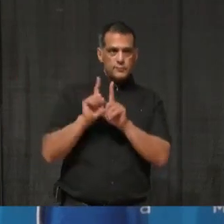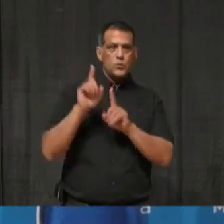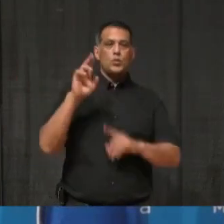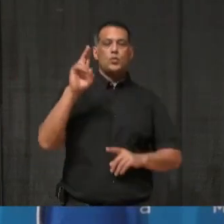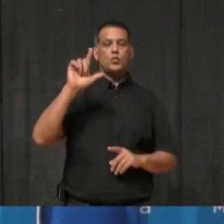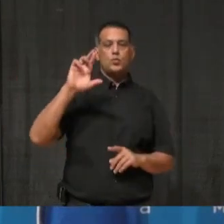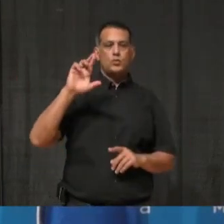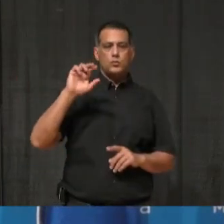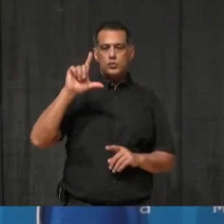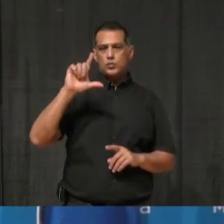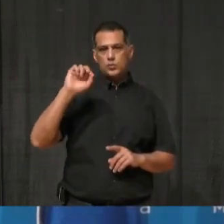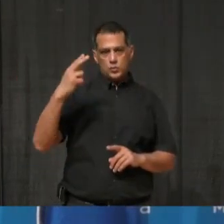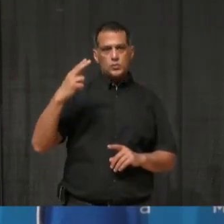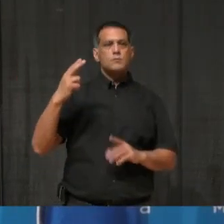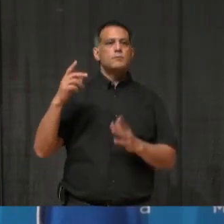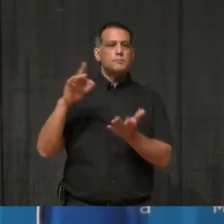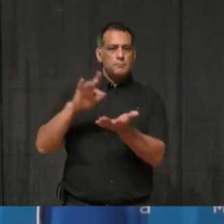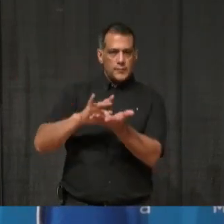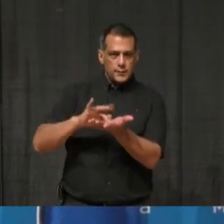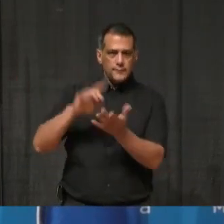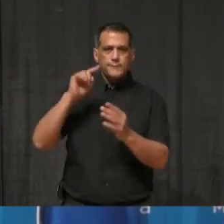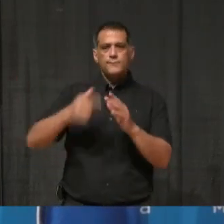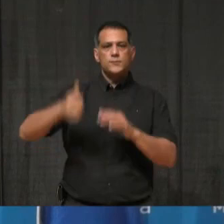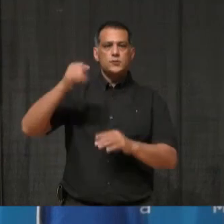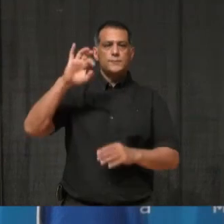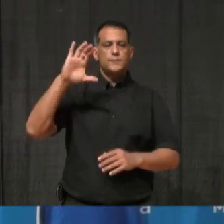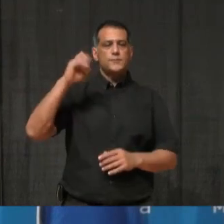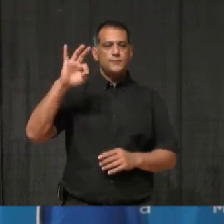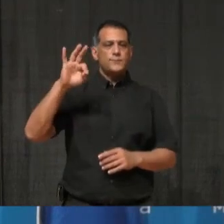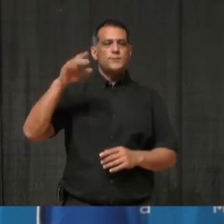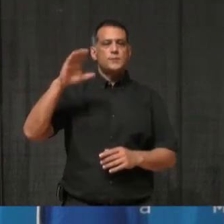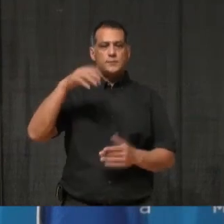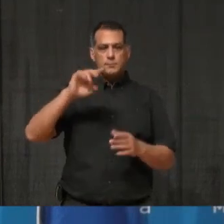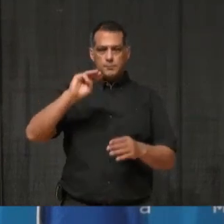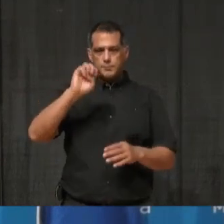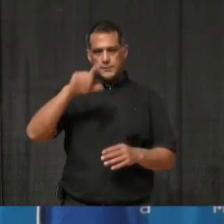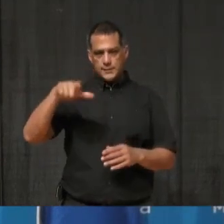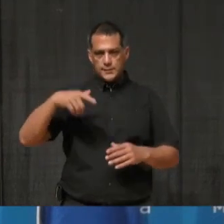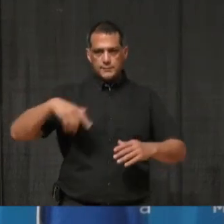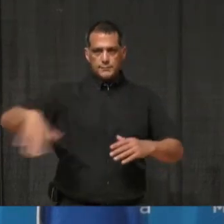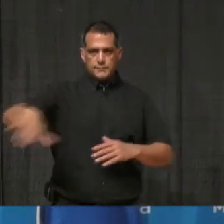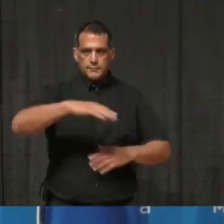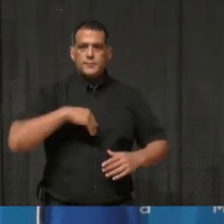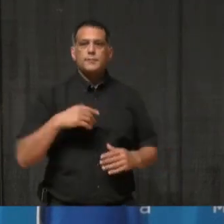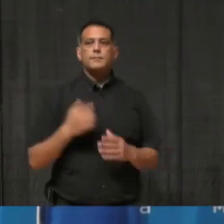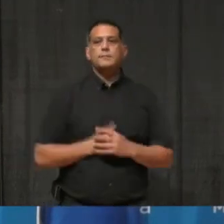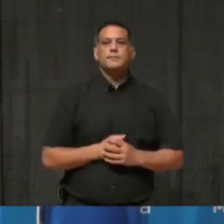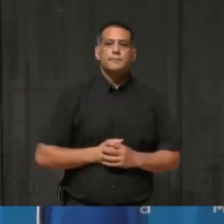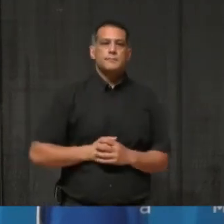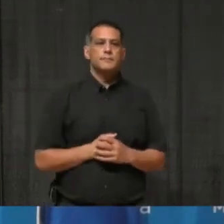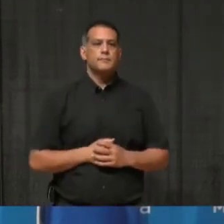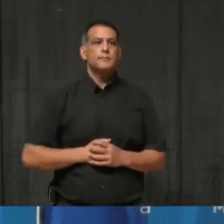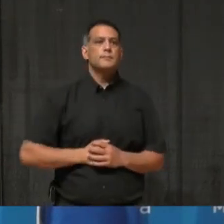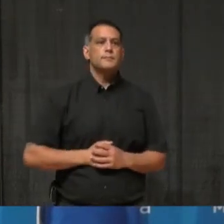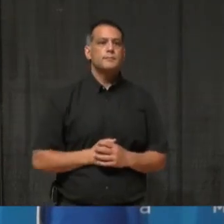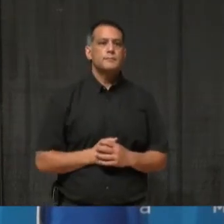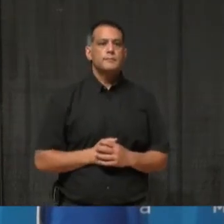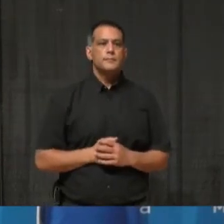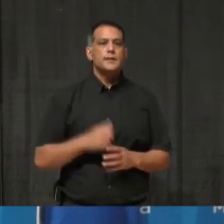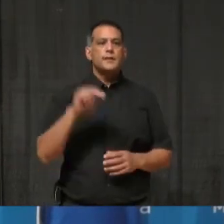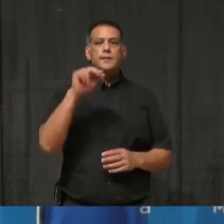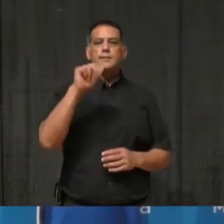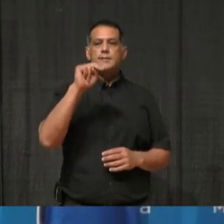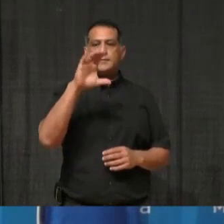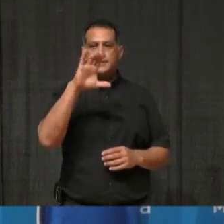Lowe, our Medical Officer of Health, Nancy McDonnell Duncan, our Acting Fire Chief and Director of Emergency Management,